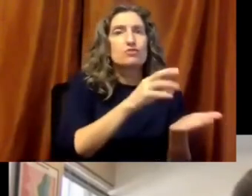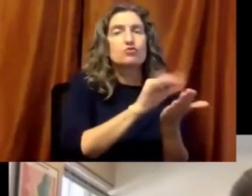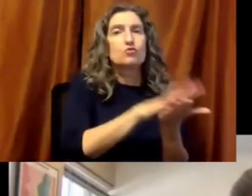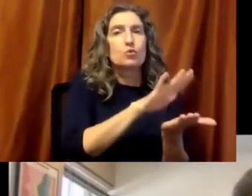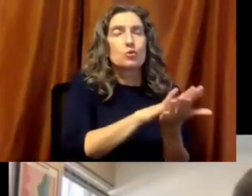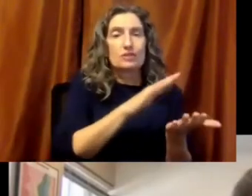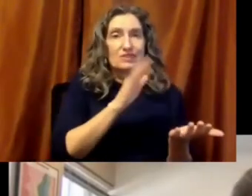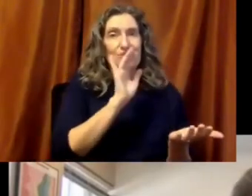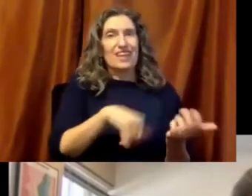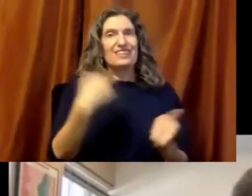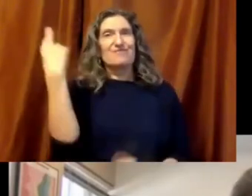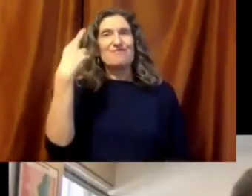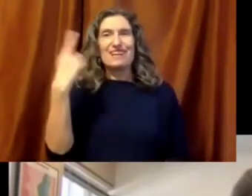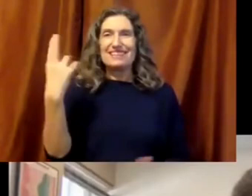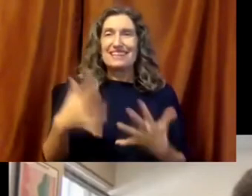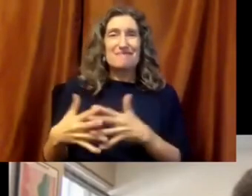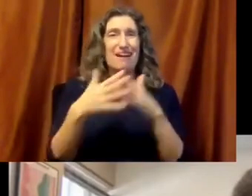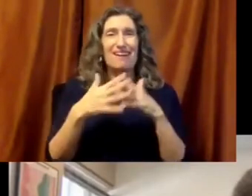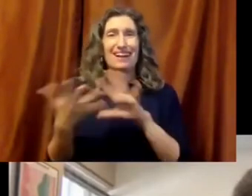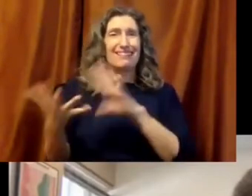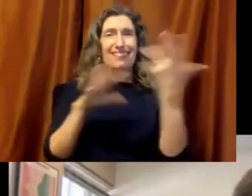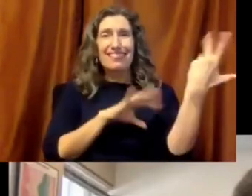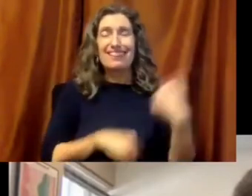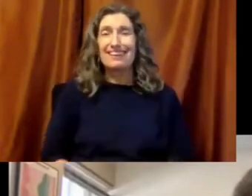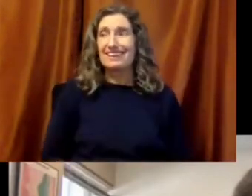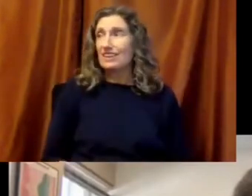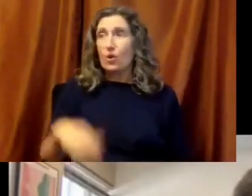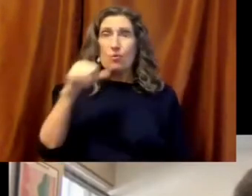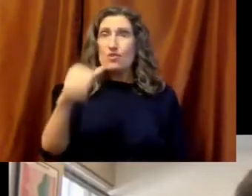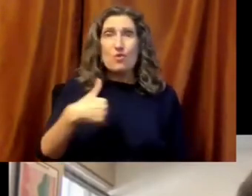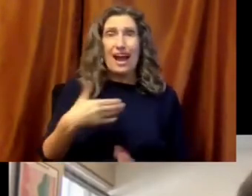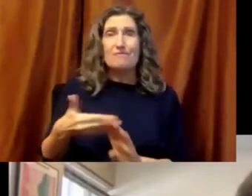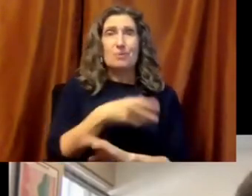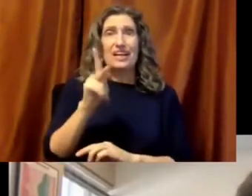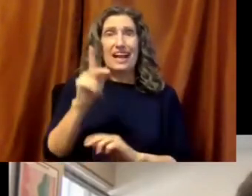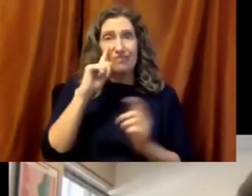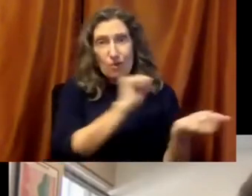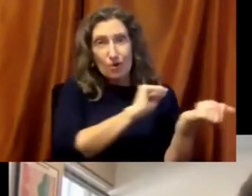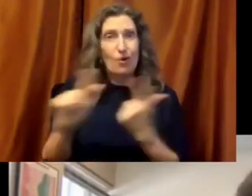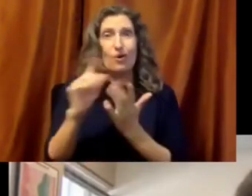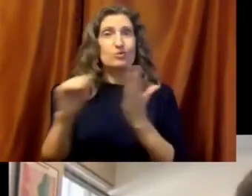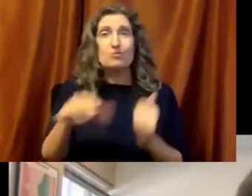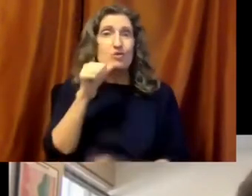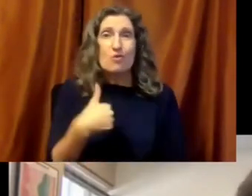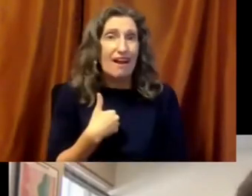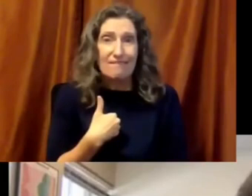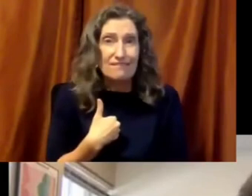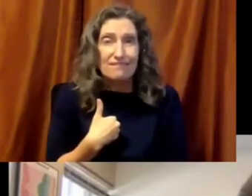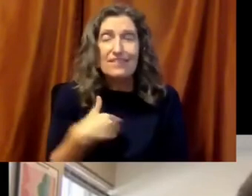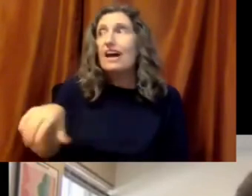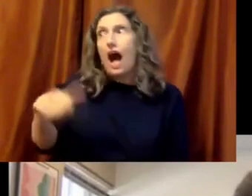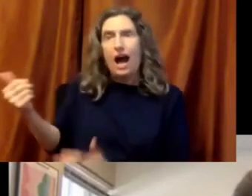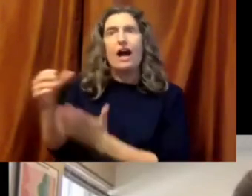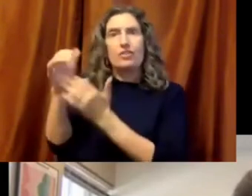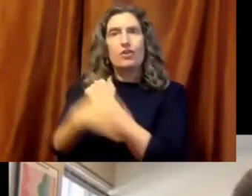with the needs that the children have. We don't have universal pre-K, all of these things. So one of the things